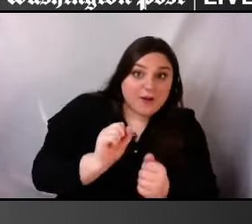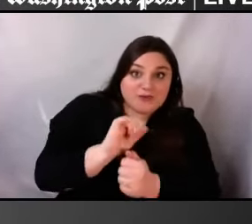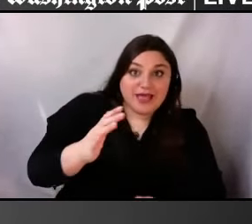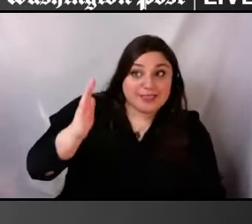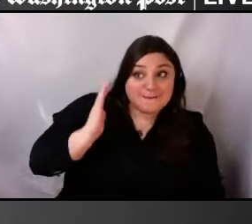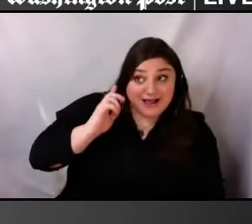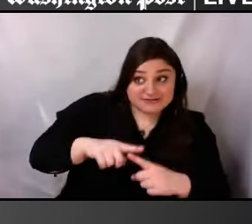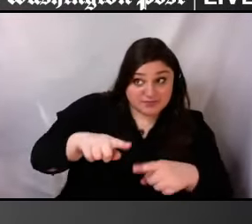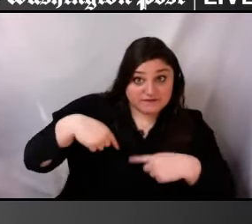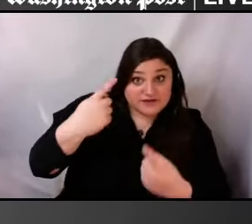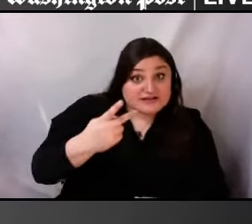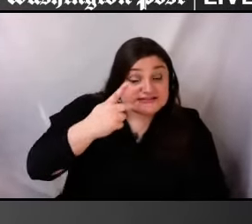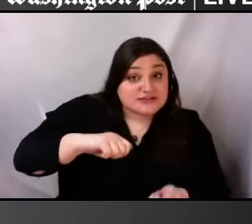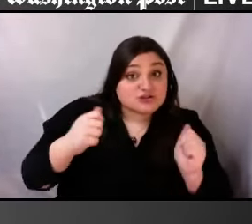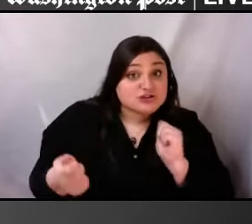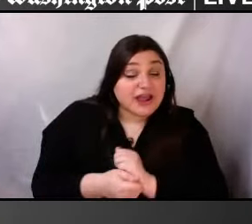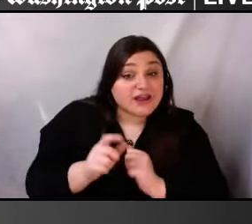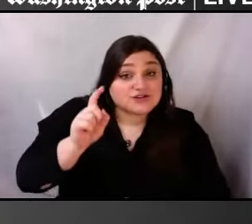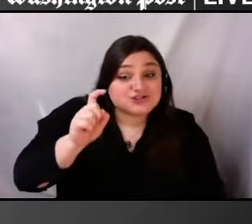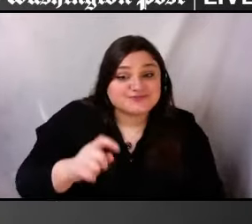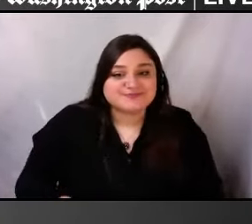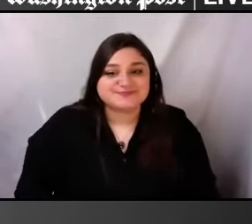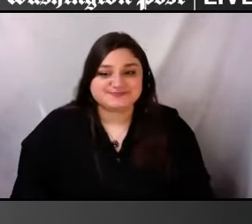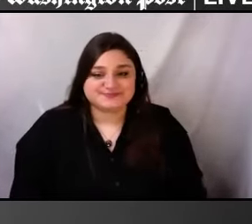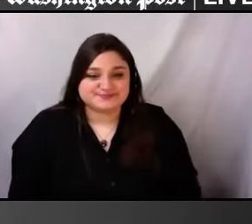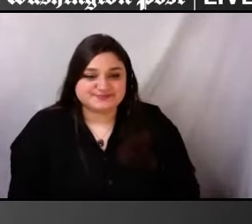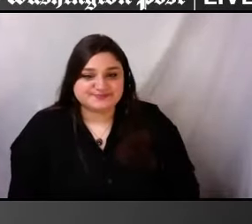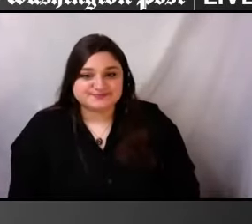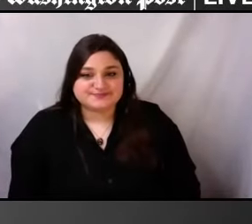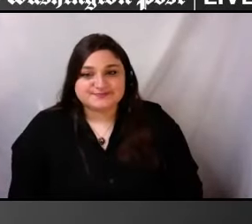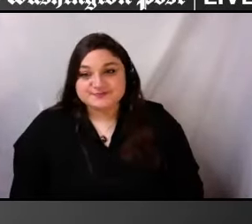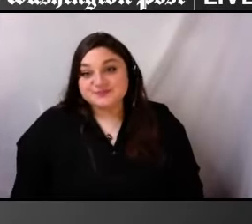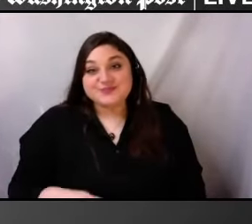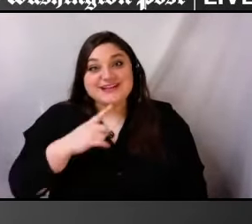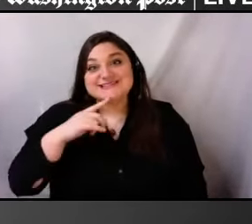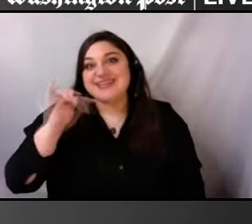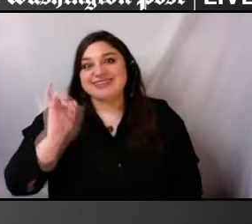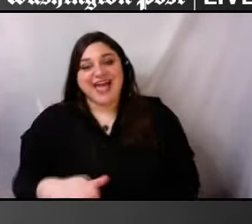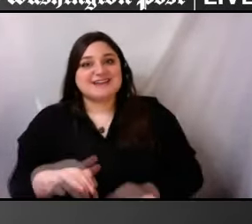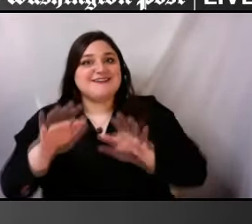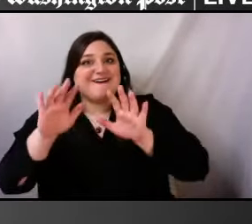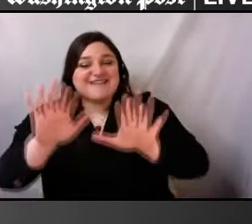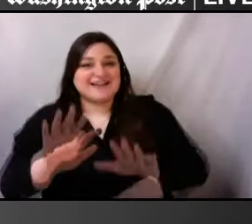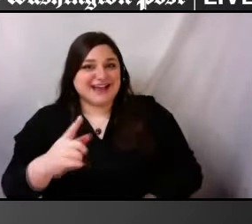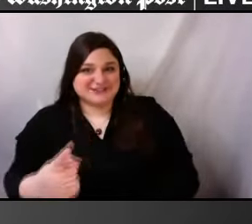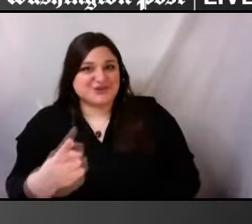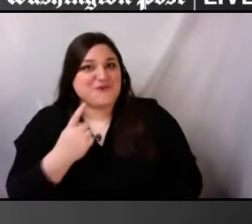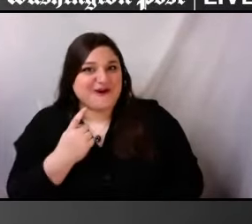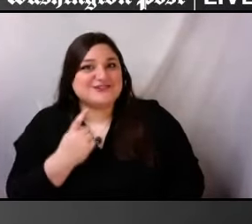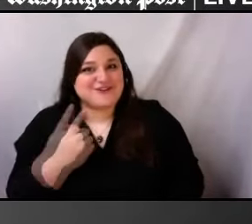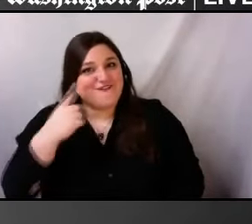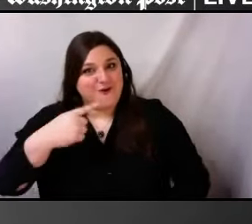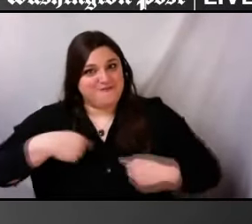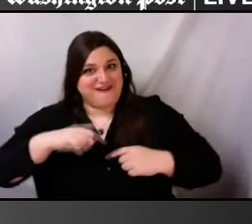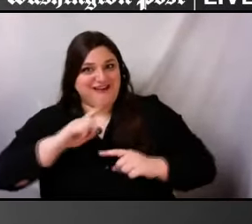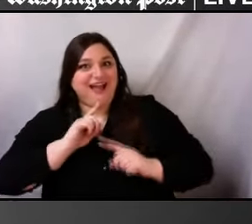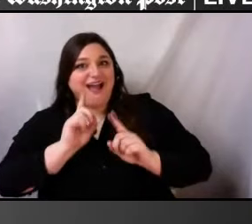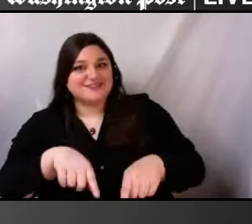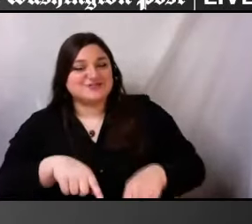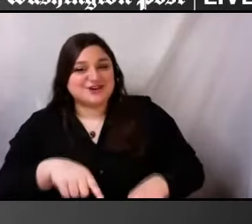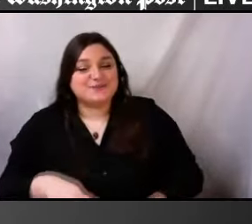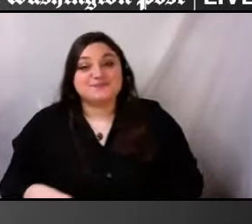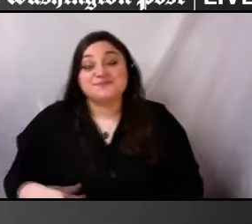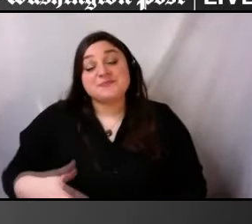Well, that is a fantastic question for somebody like me to answer, isn't it? I am a person that experiences a non